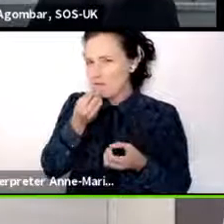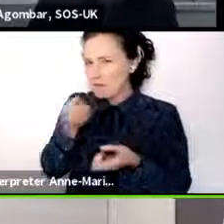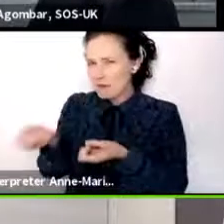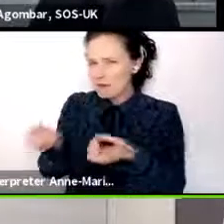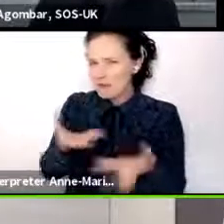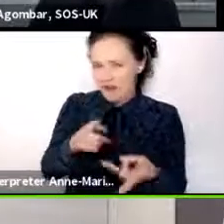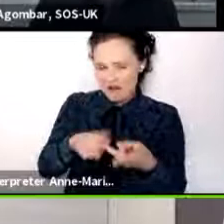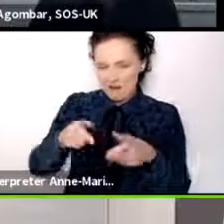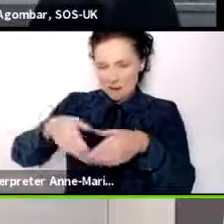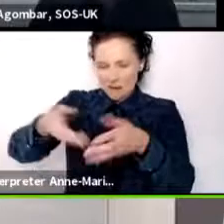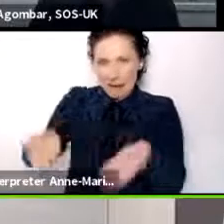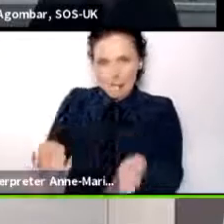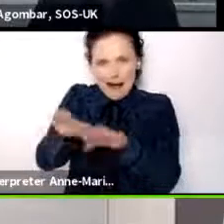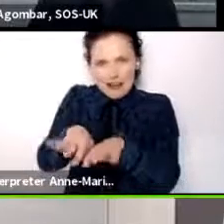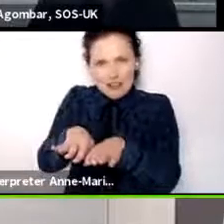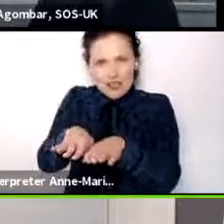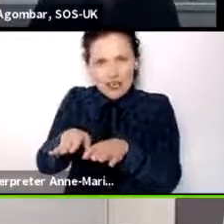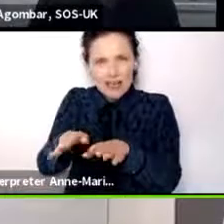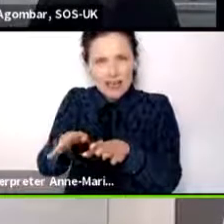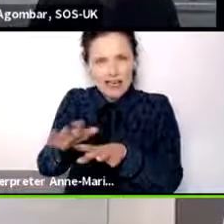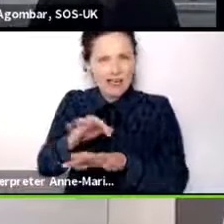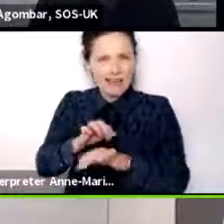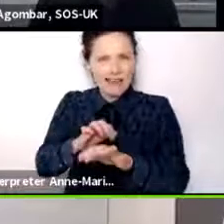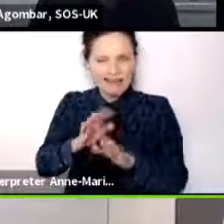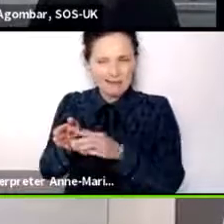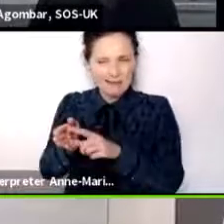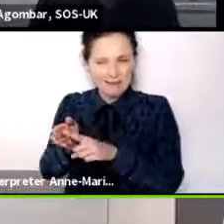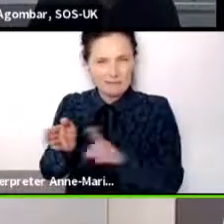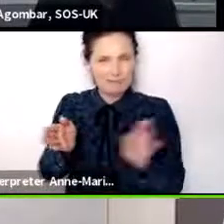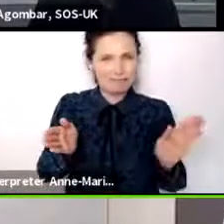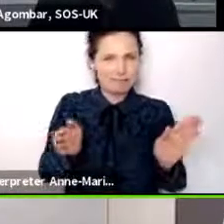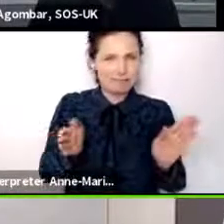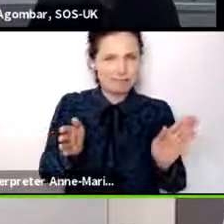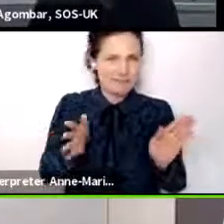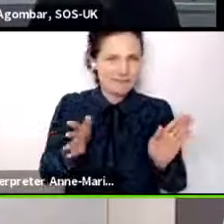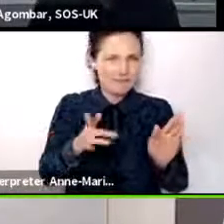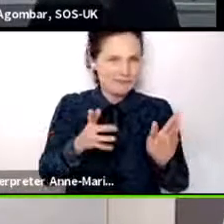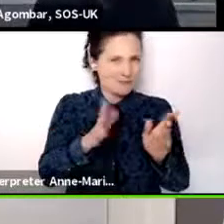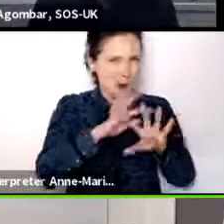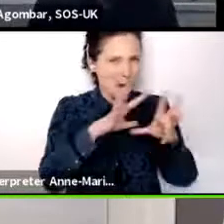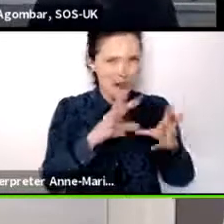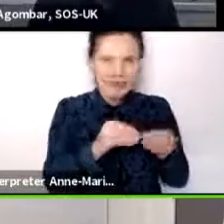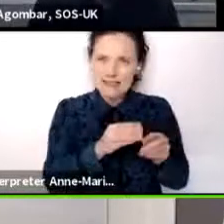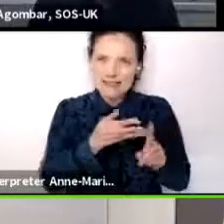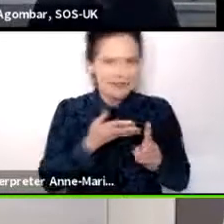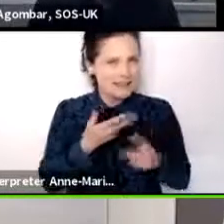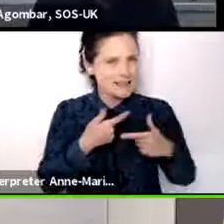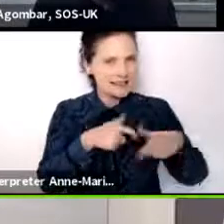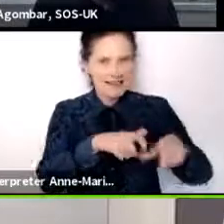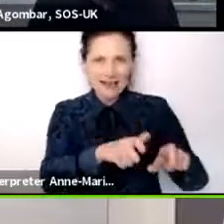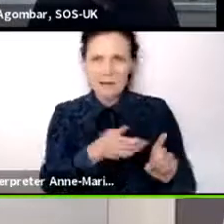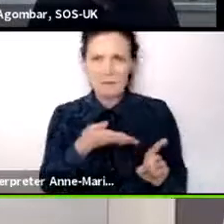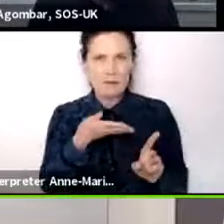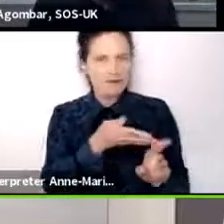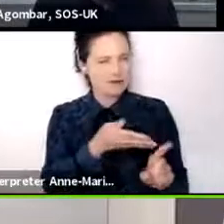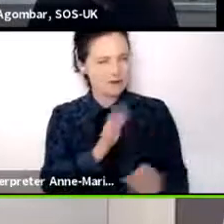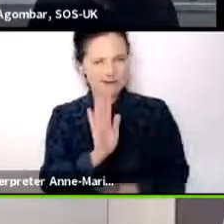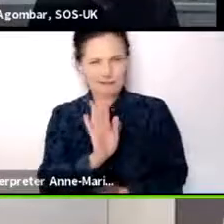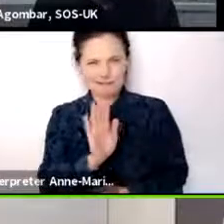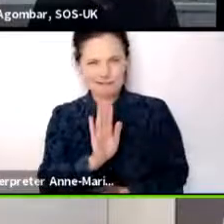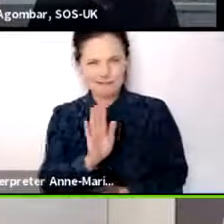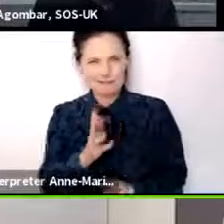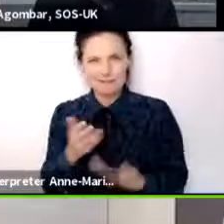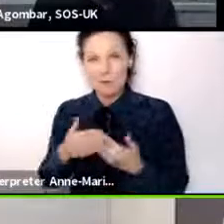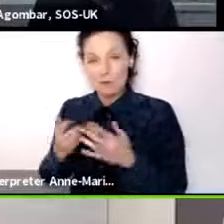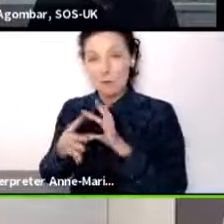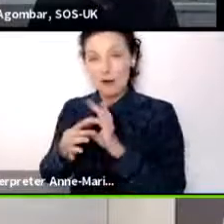It's kind of moved away from a very sort of holistic and sustainable approach to what we are doing. And it is kind of driven by